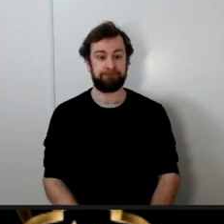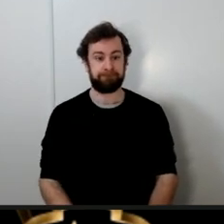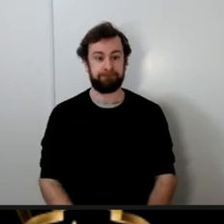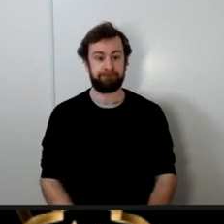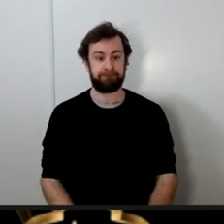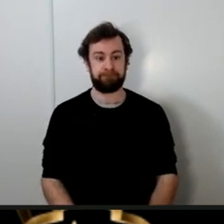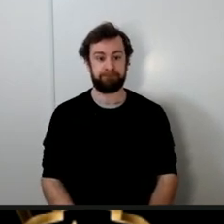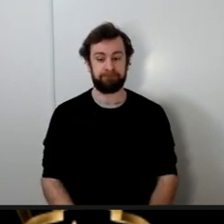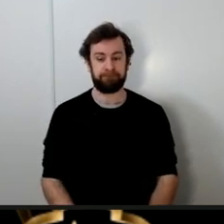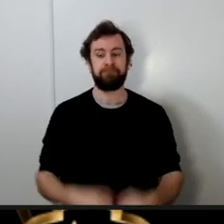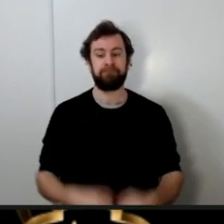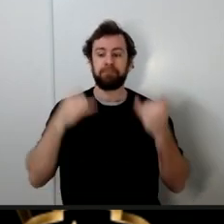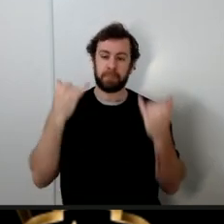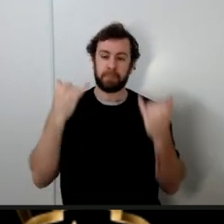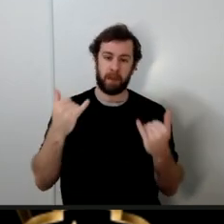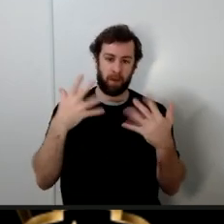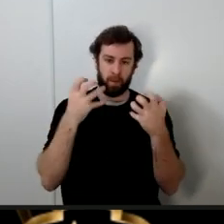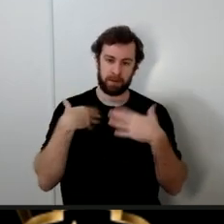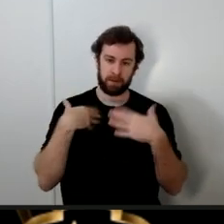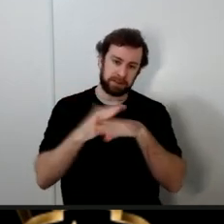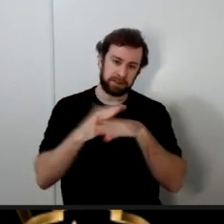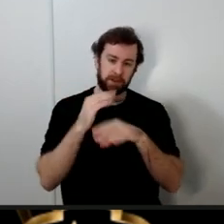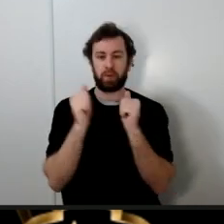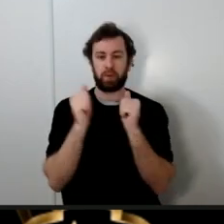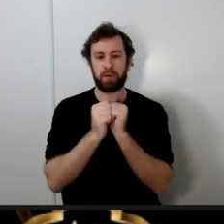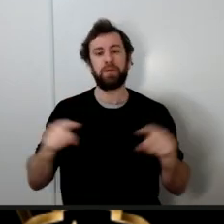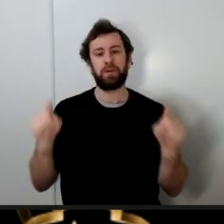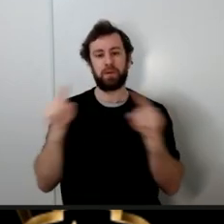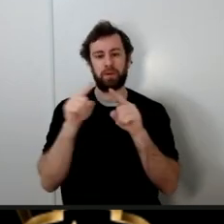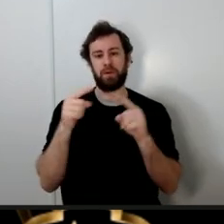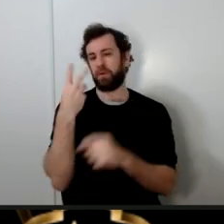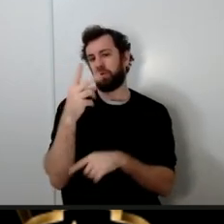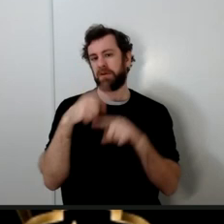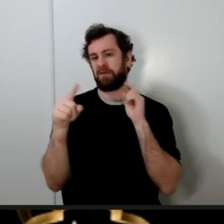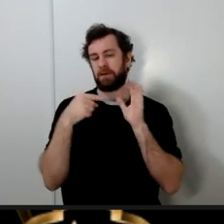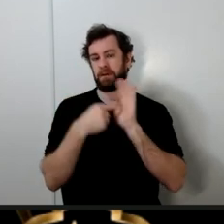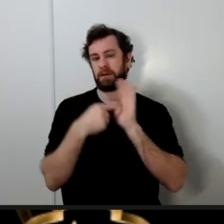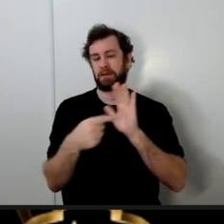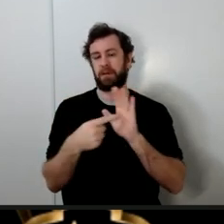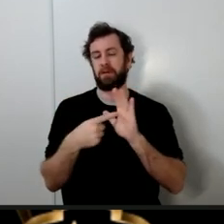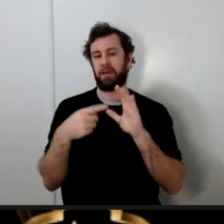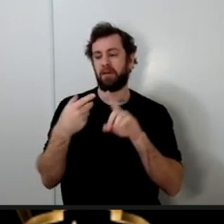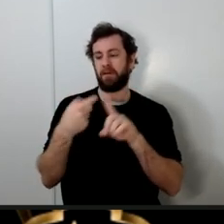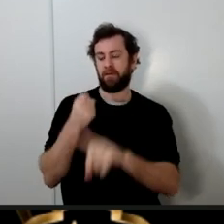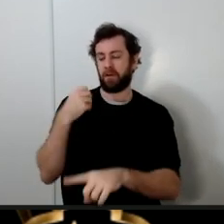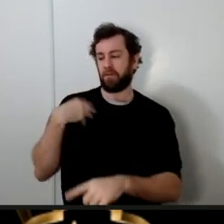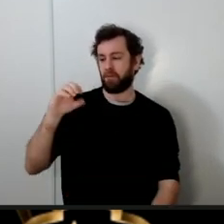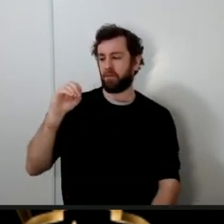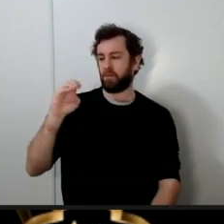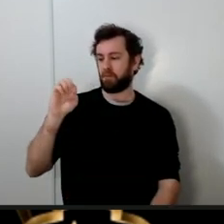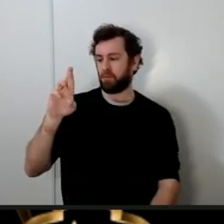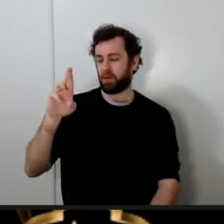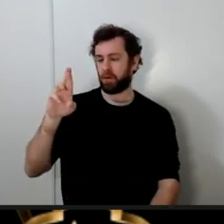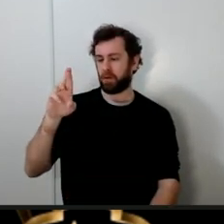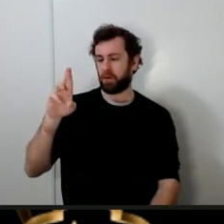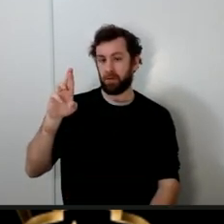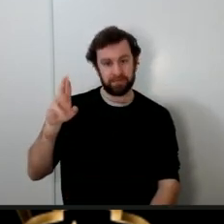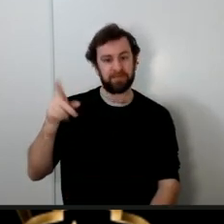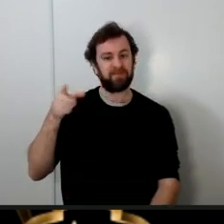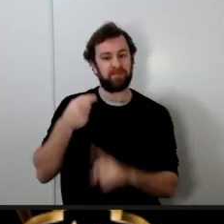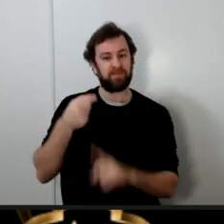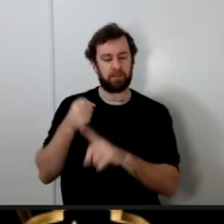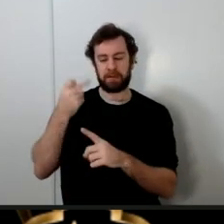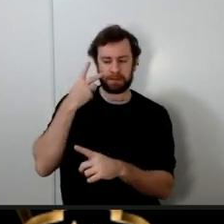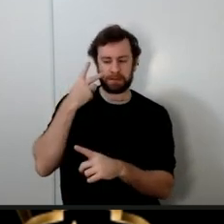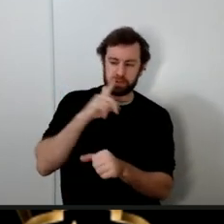now I would like to share with you two examples from the life of Umar ibn Kattab so we can shed light on whether it was